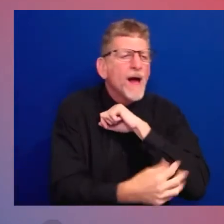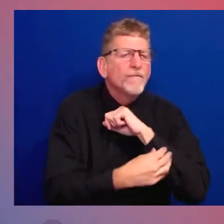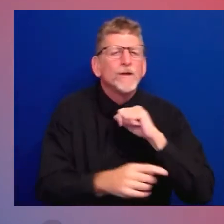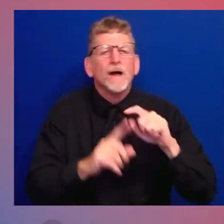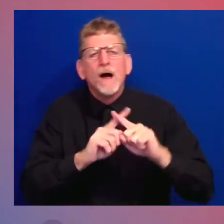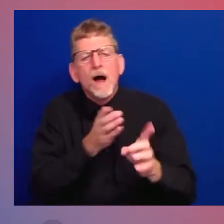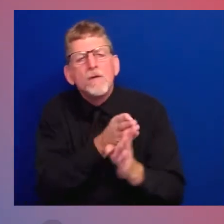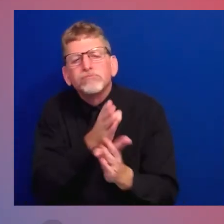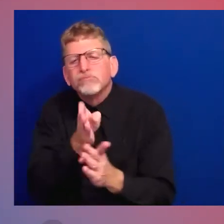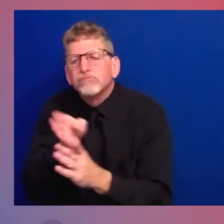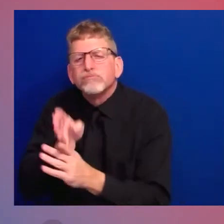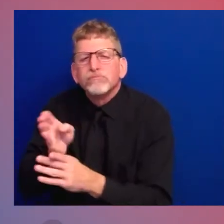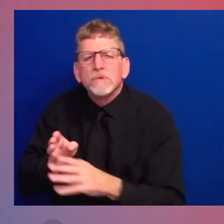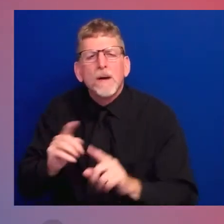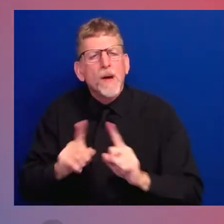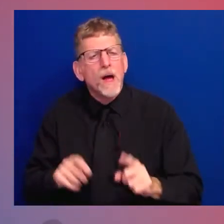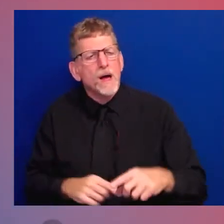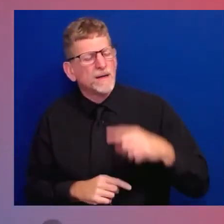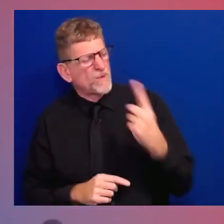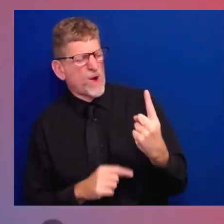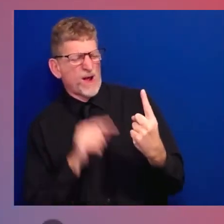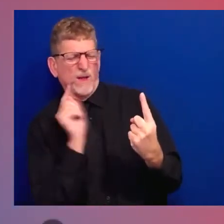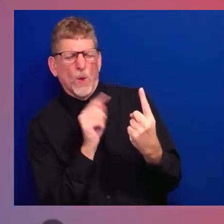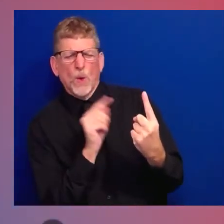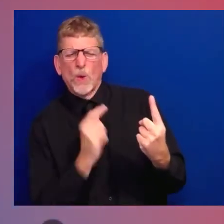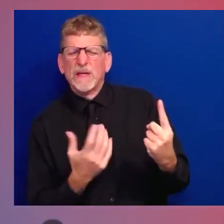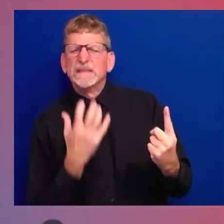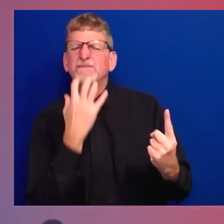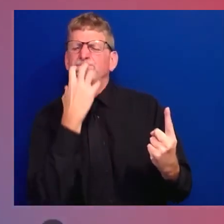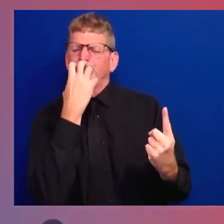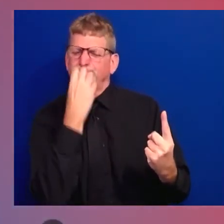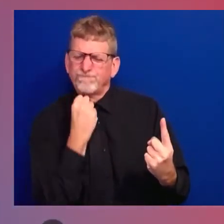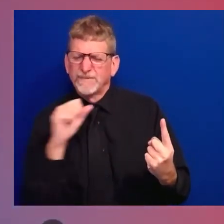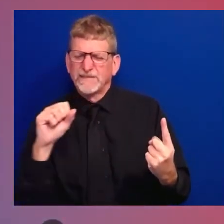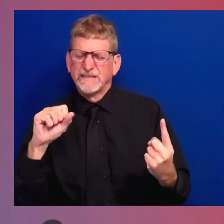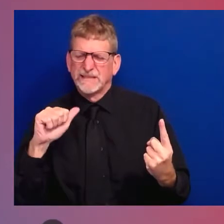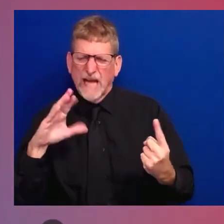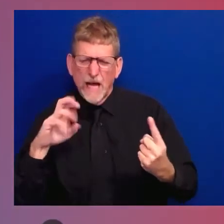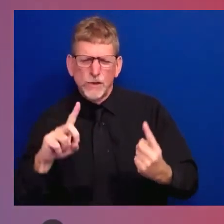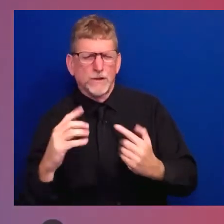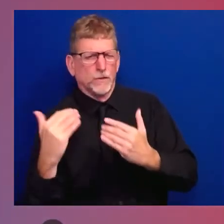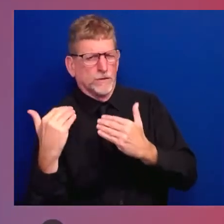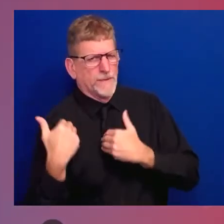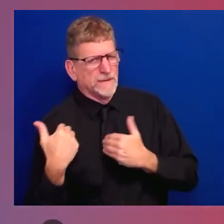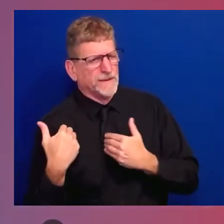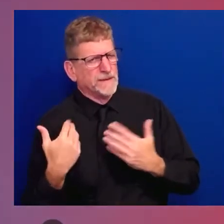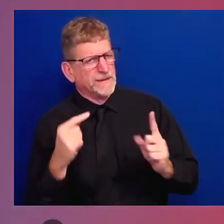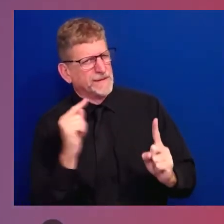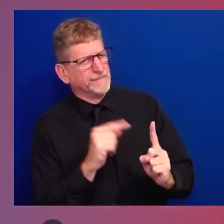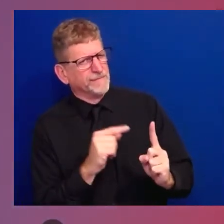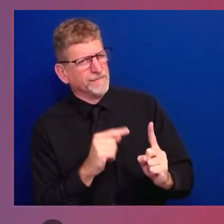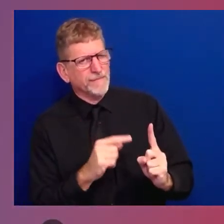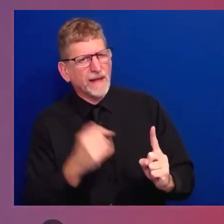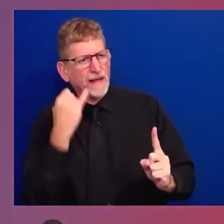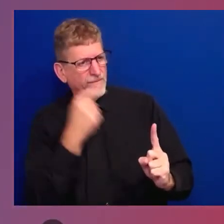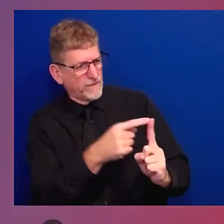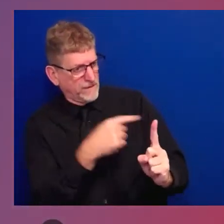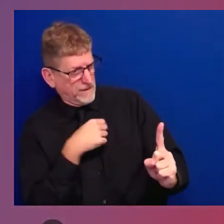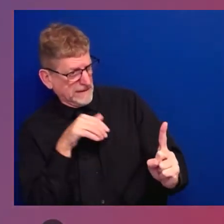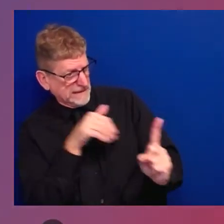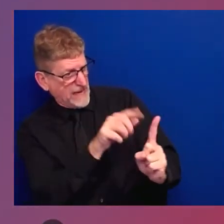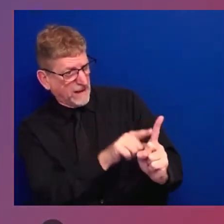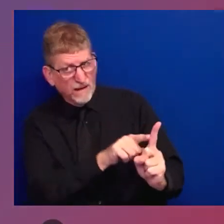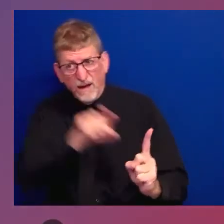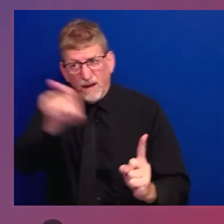this, sacred obligation. That is to train and equip those we send into harm's way and care for them and their families when they come